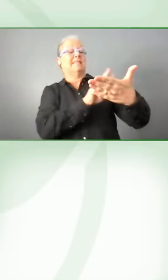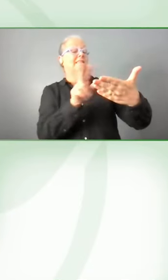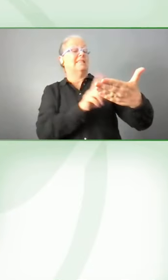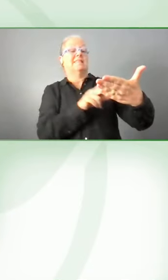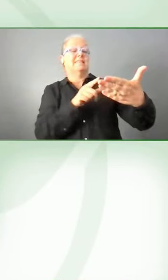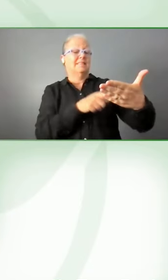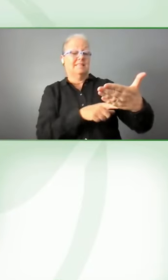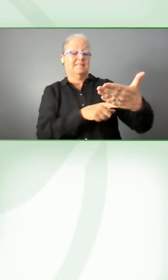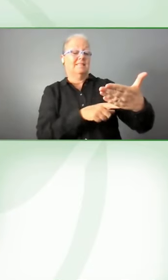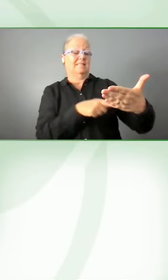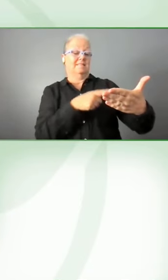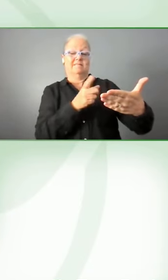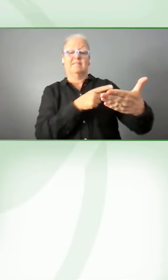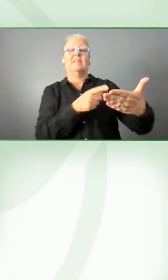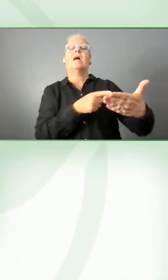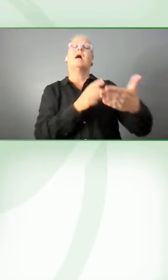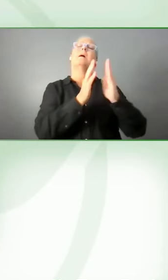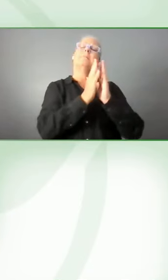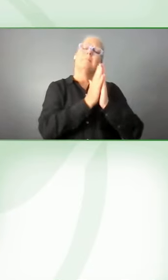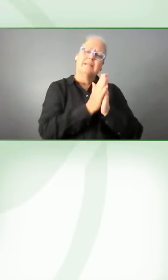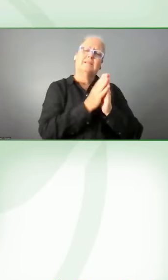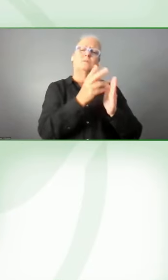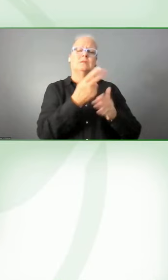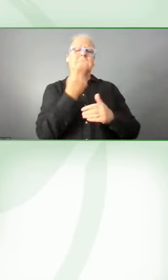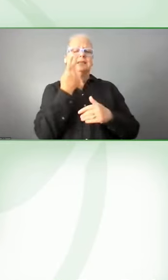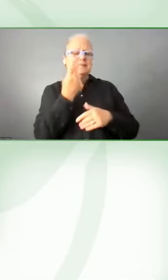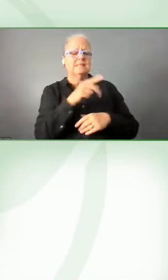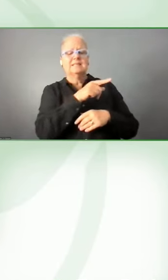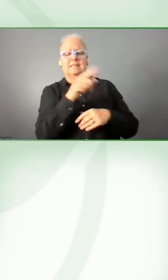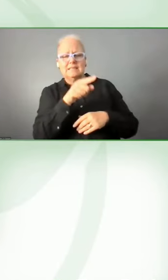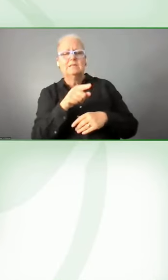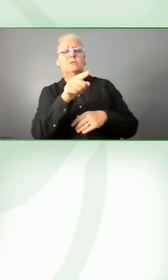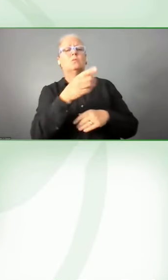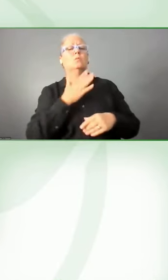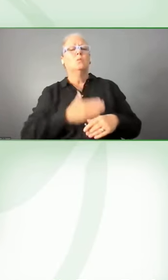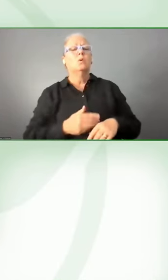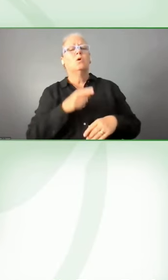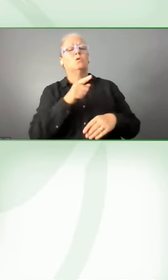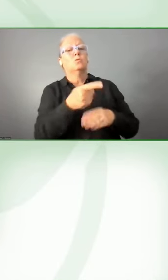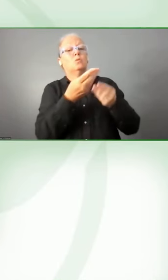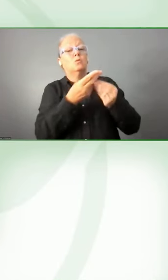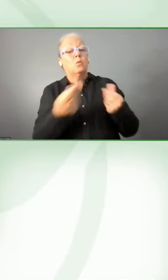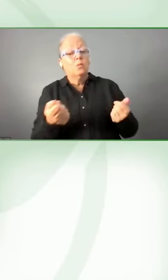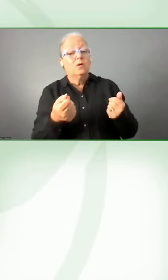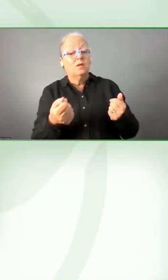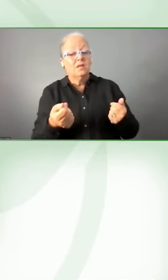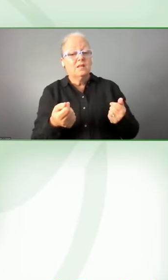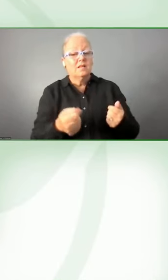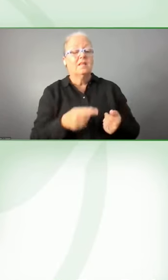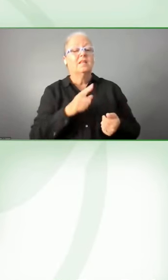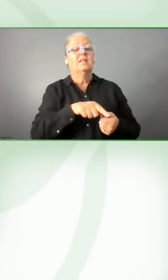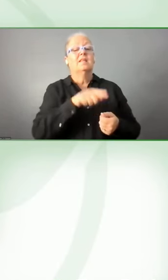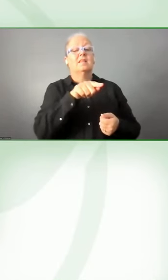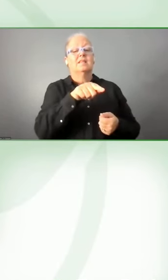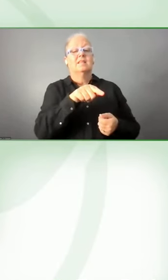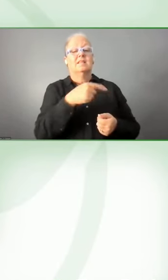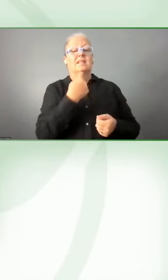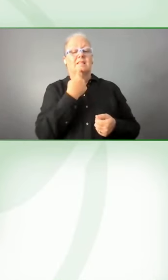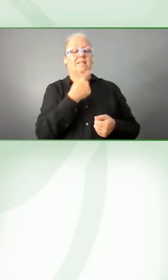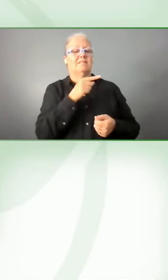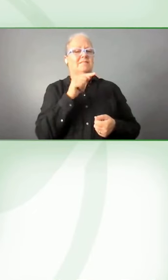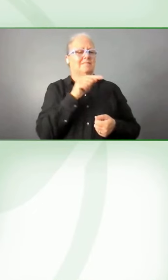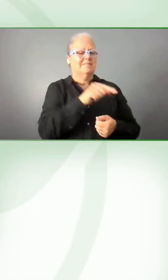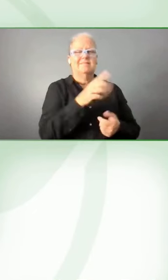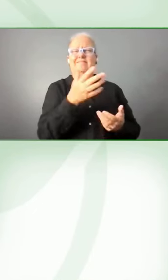says, please see the equation below to solve it. And then that equation for a screen reader just says image because it's